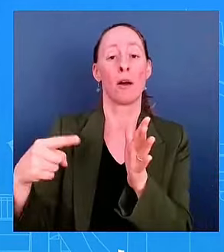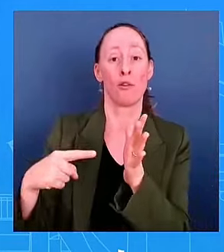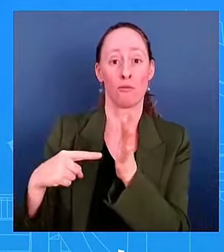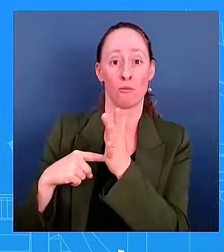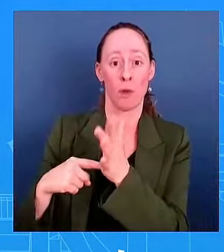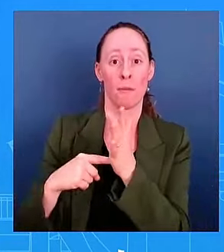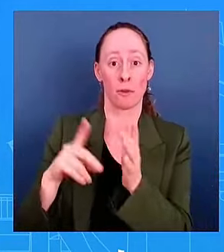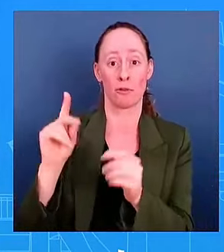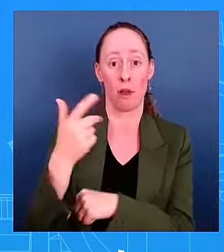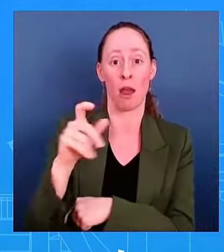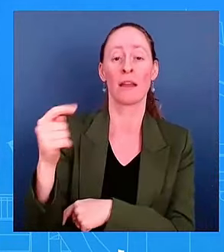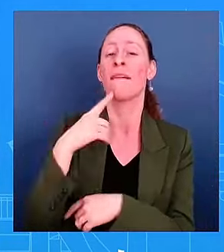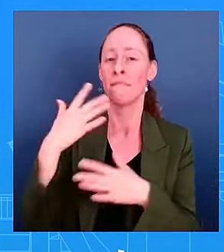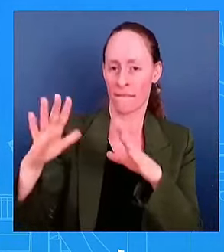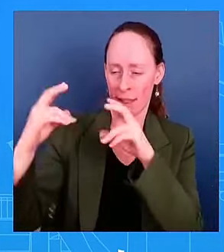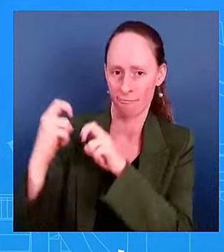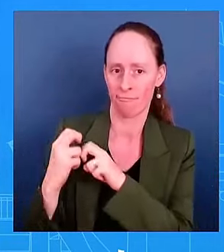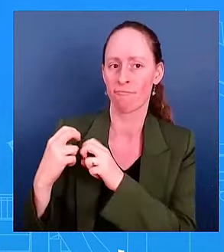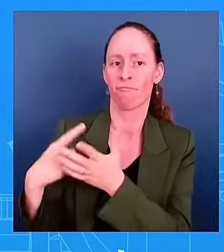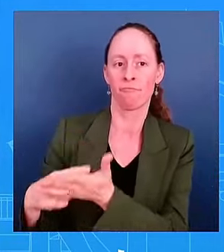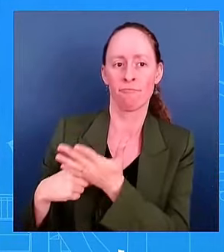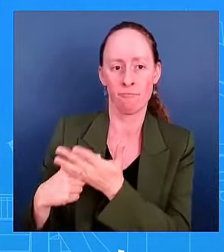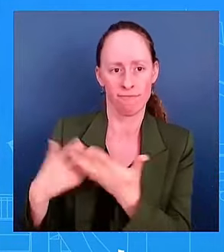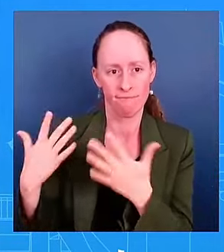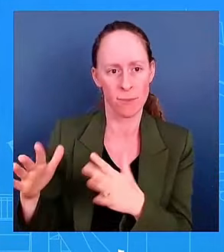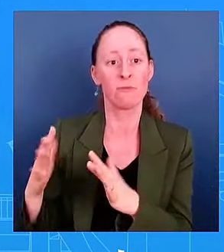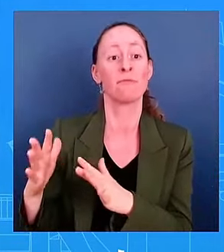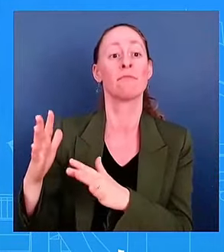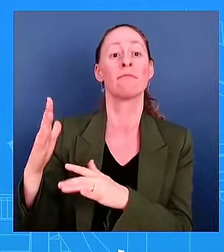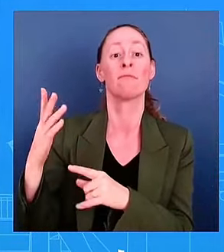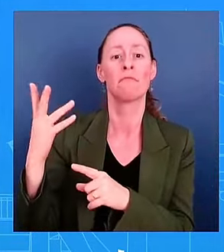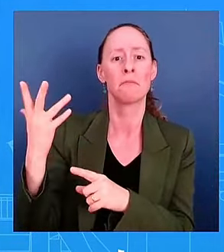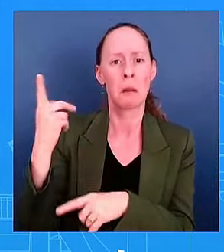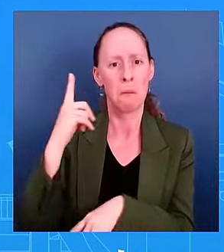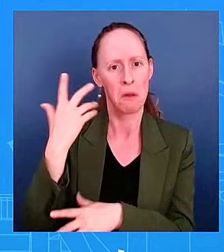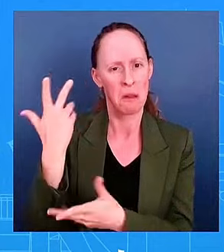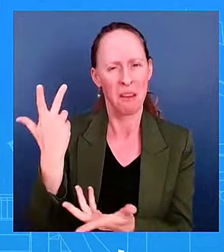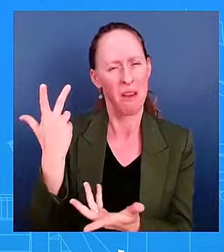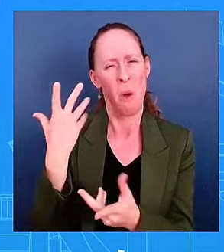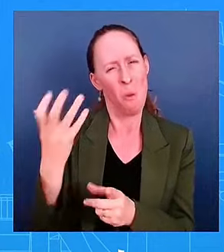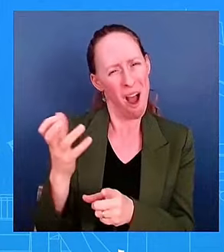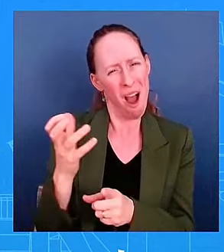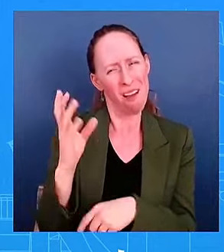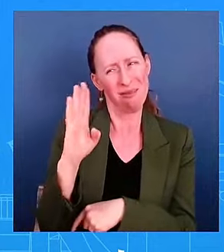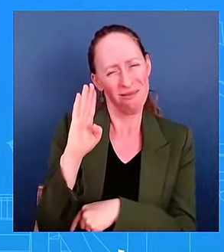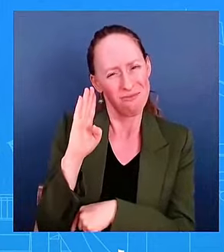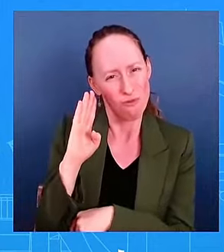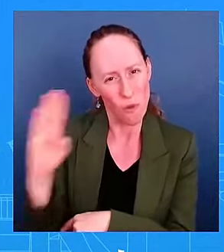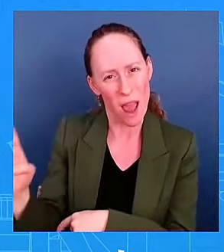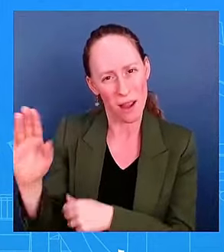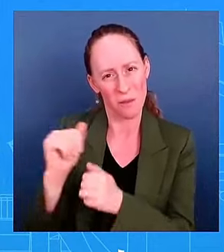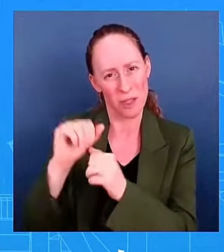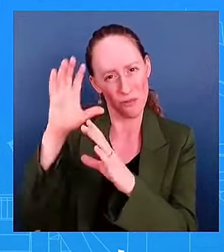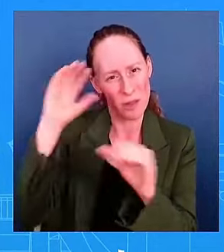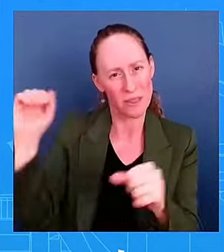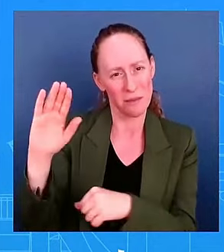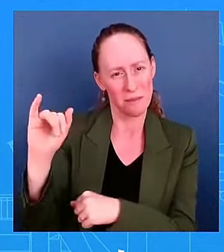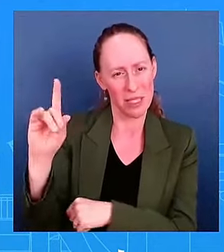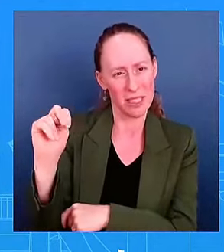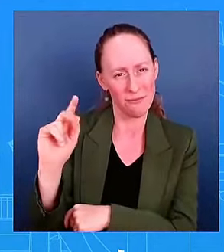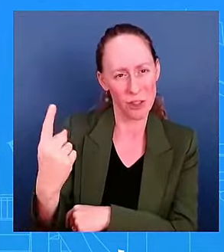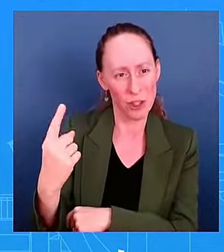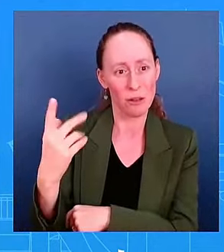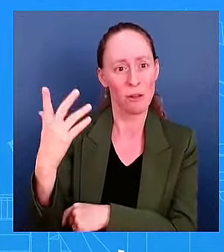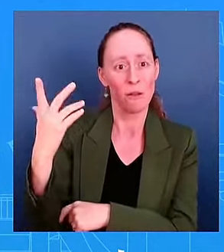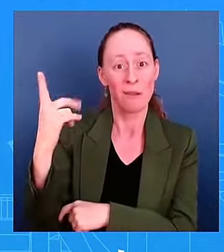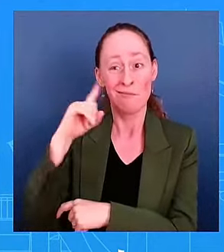he wanted to speak to President Biden personally about his concerns. Yeah, look, I can't